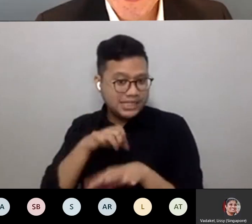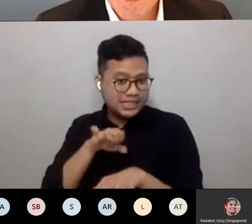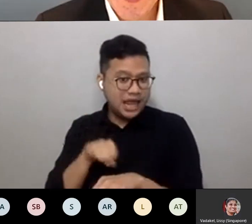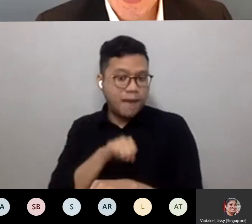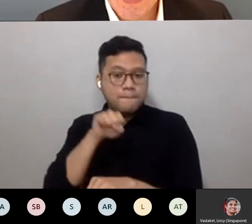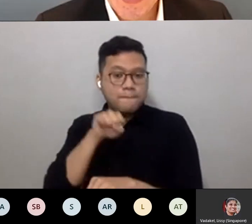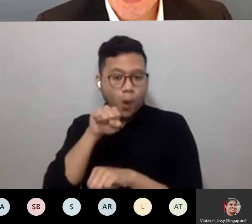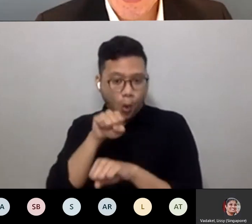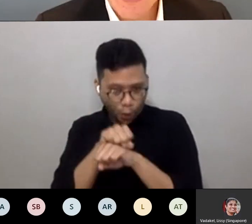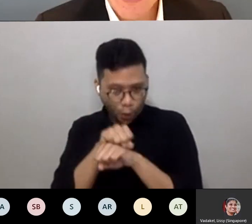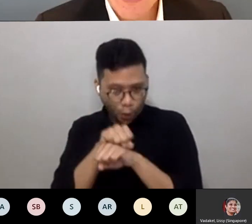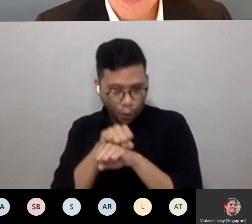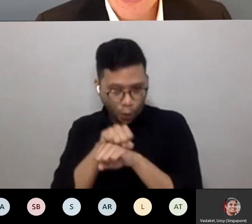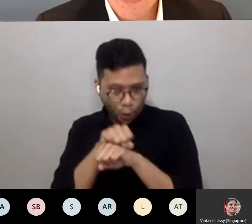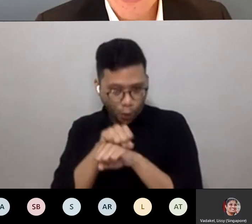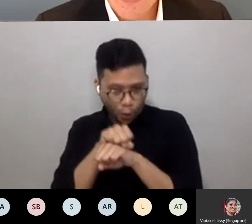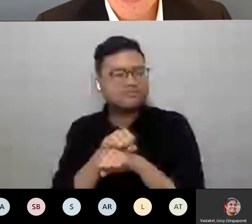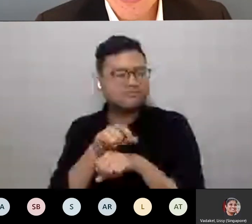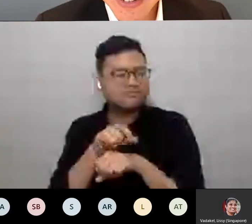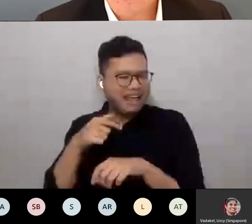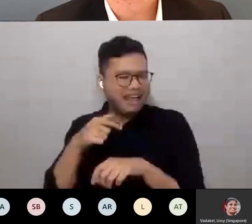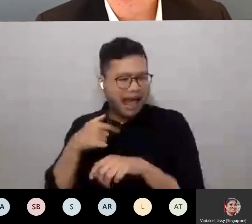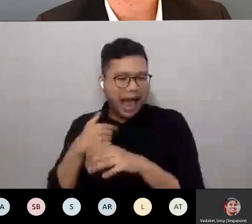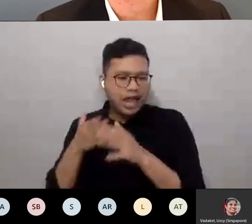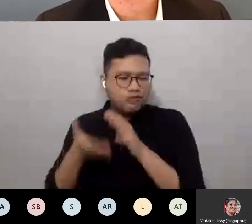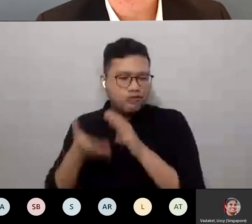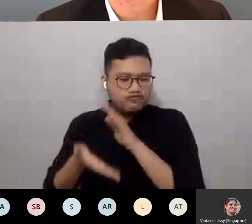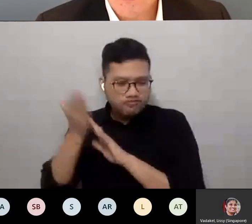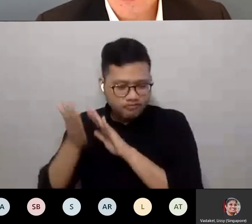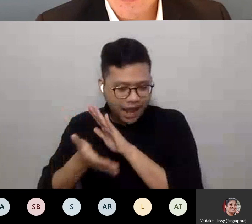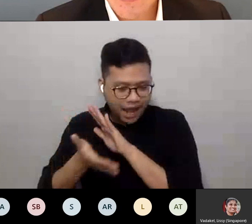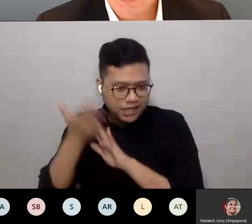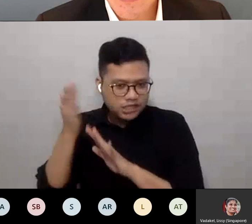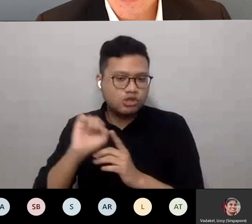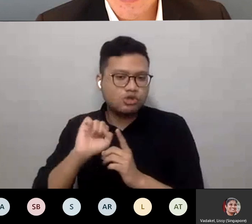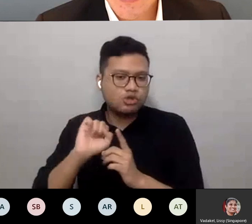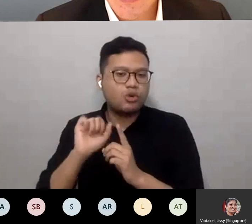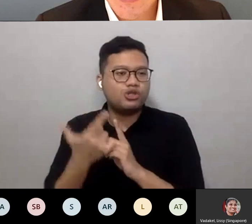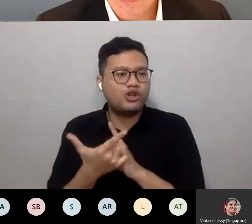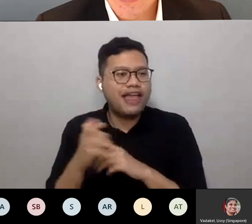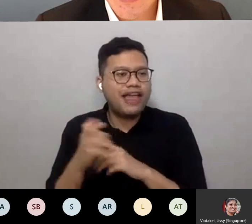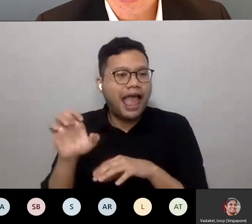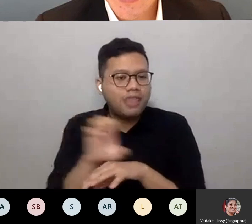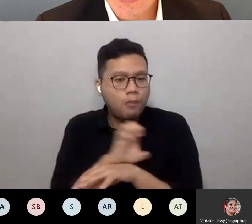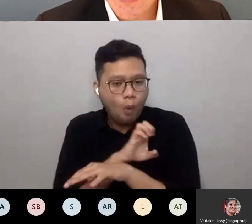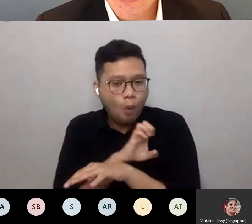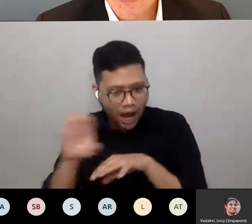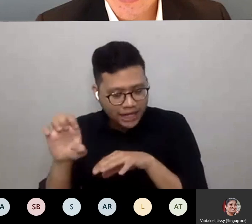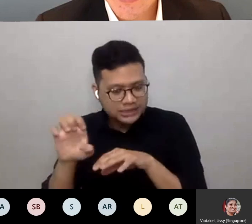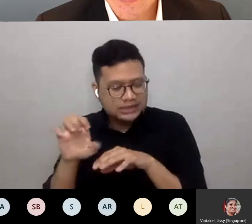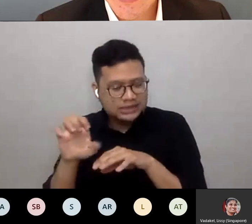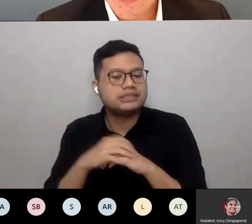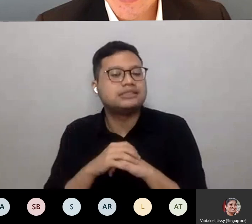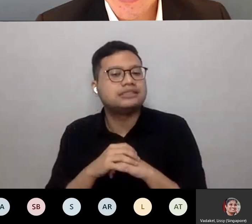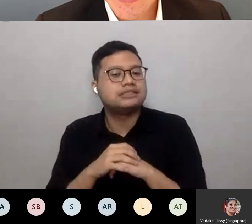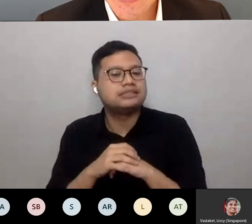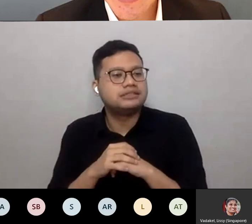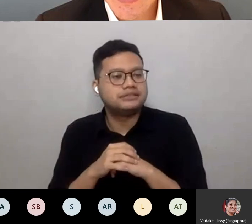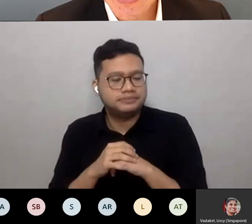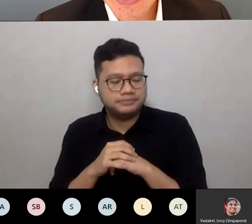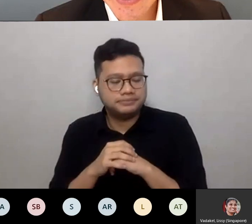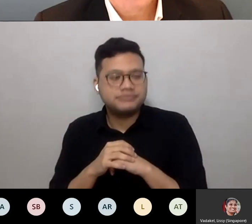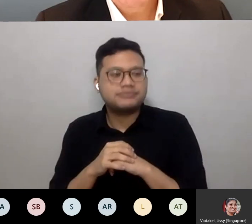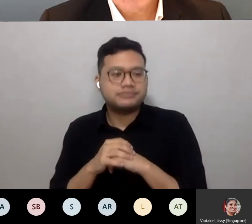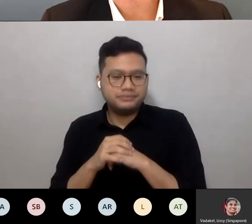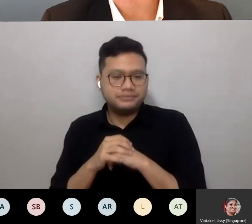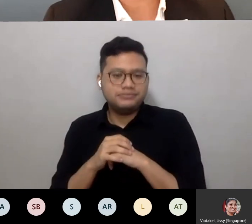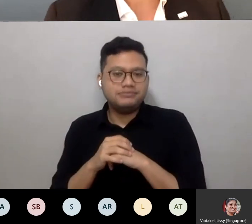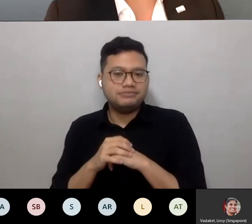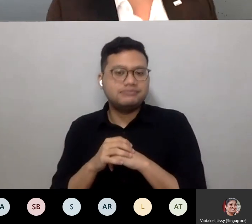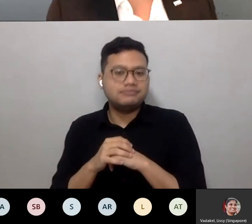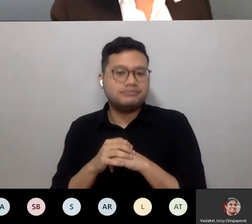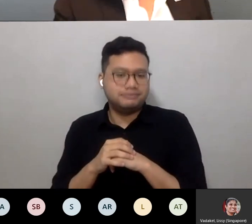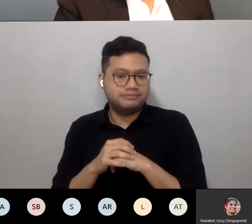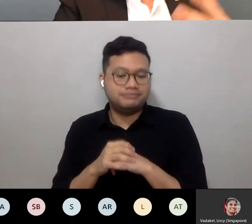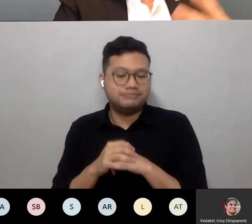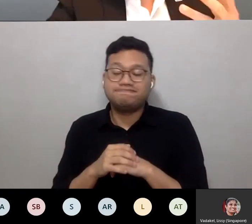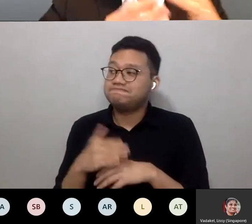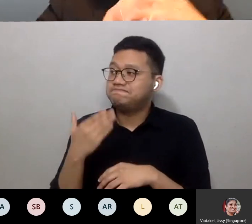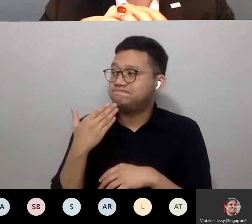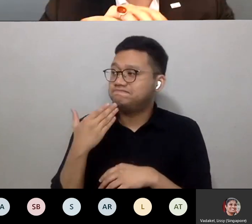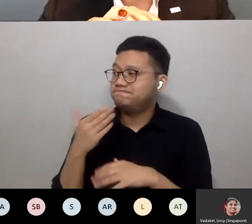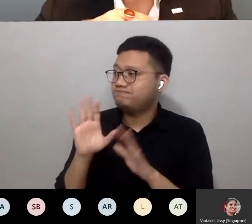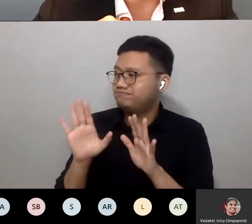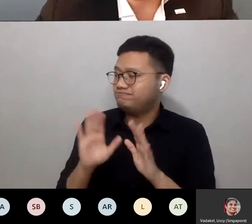well, I run social enterprises and it comes from, the question comes from there. Lovely. Lovely.